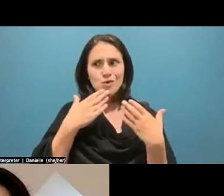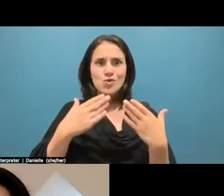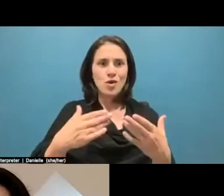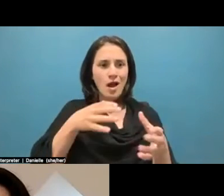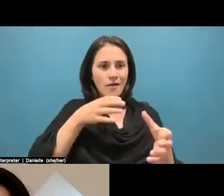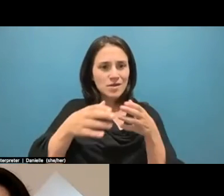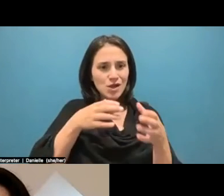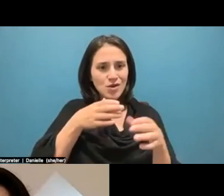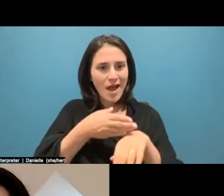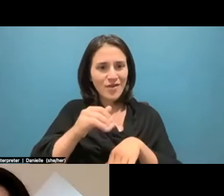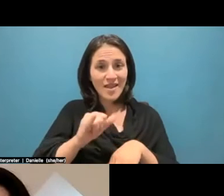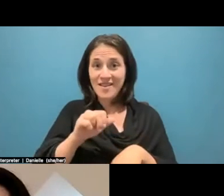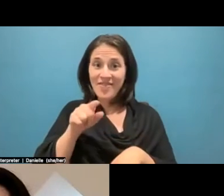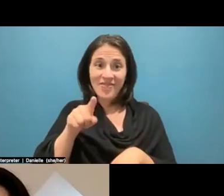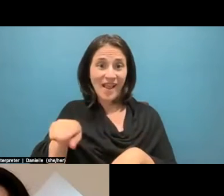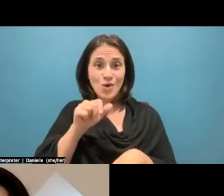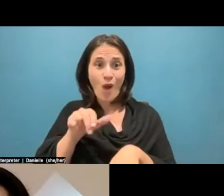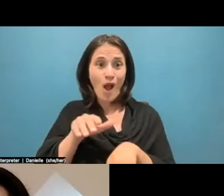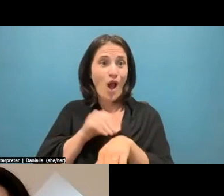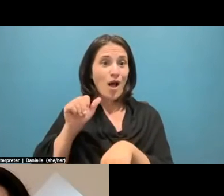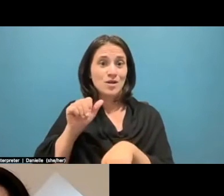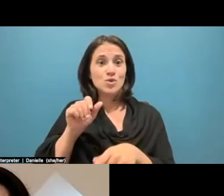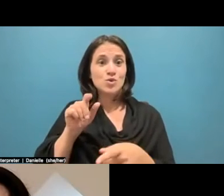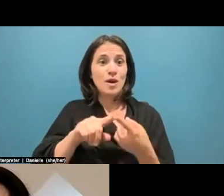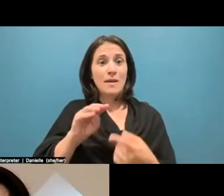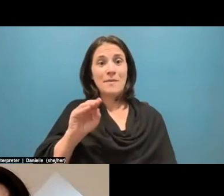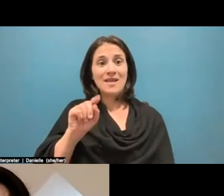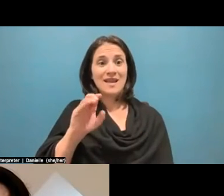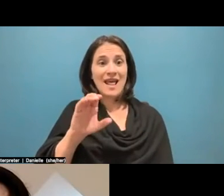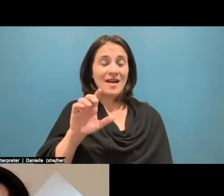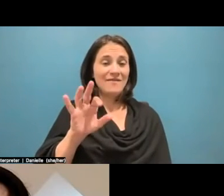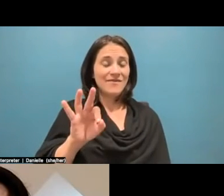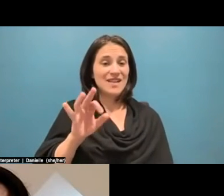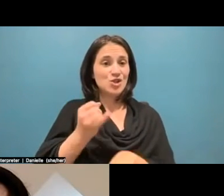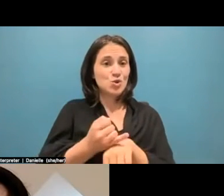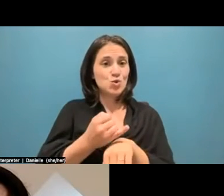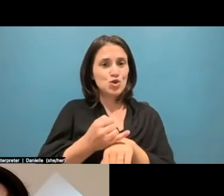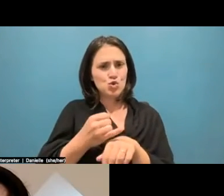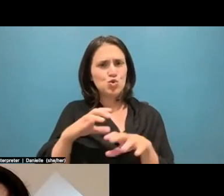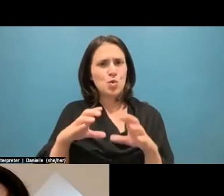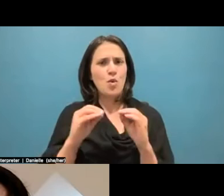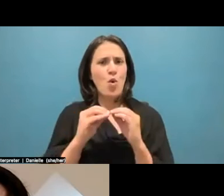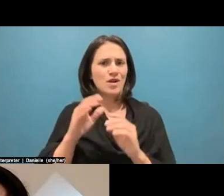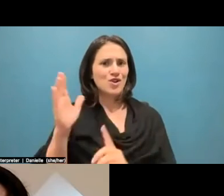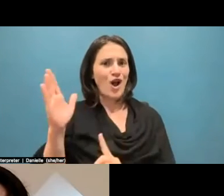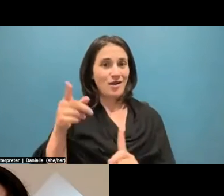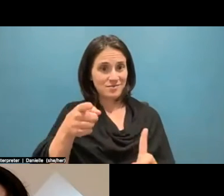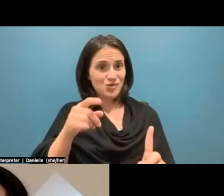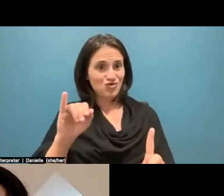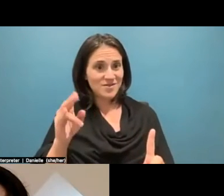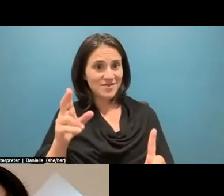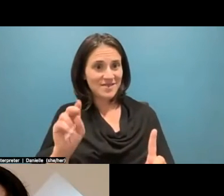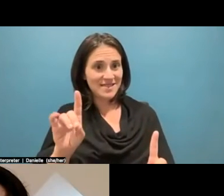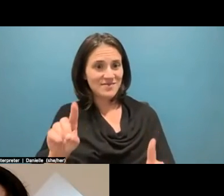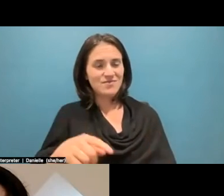Metcalf Institute to do more talks and things like that. So hopefully, this